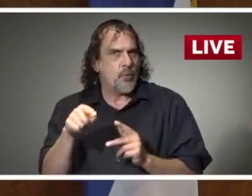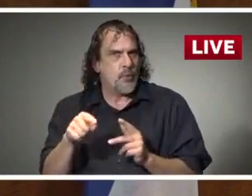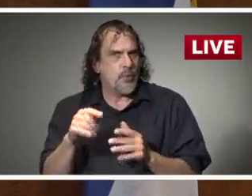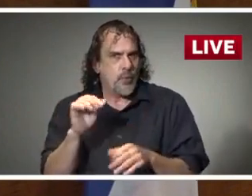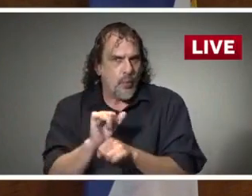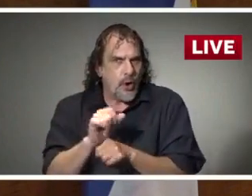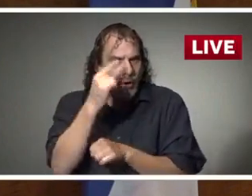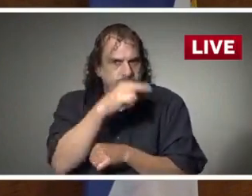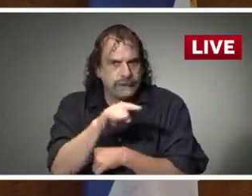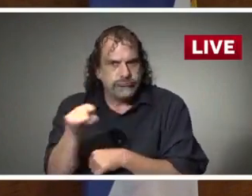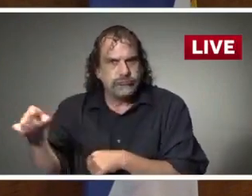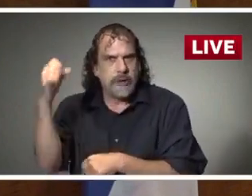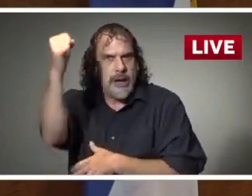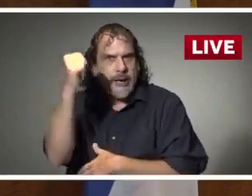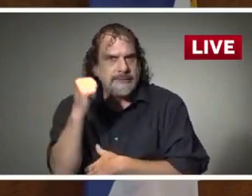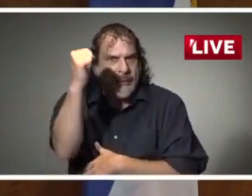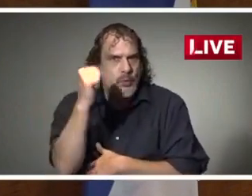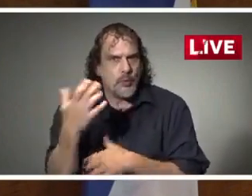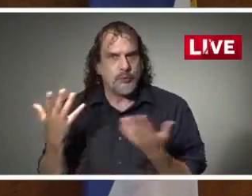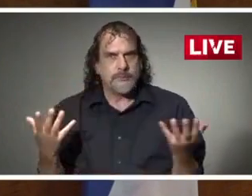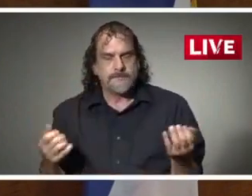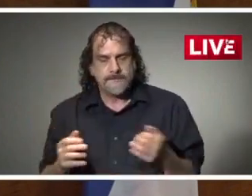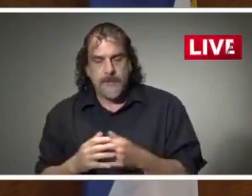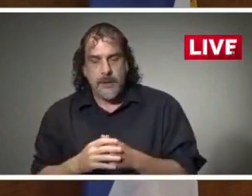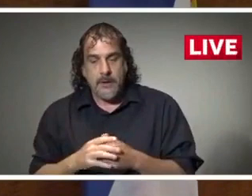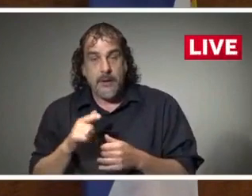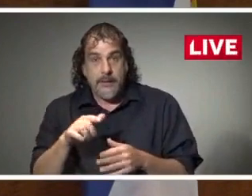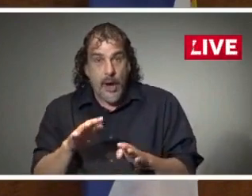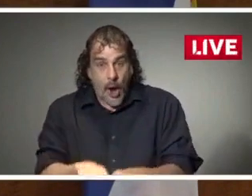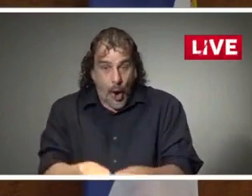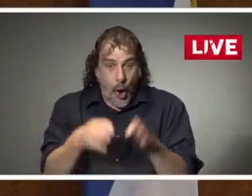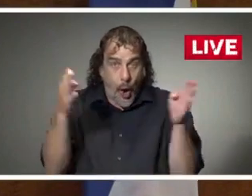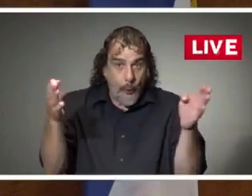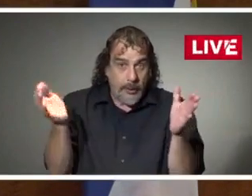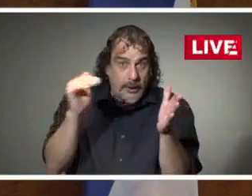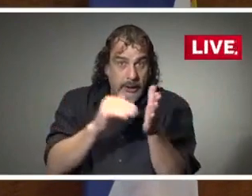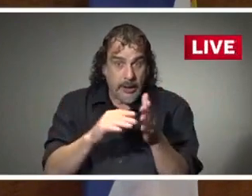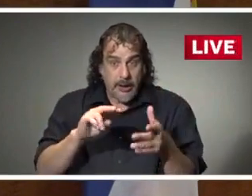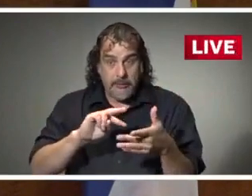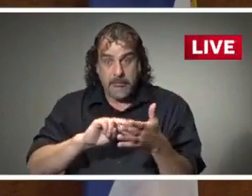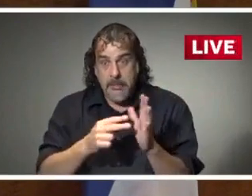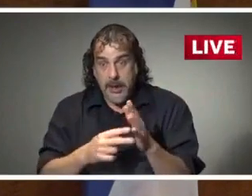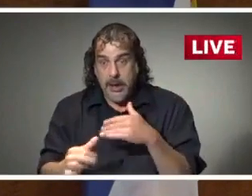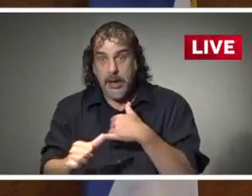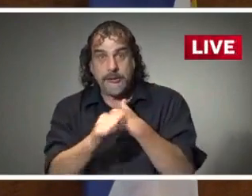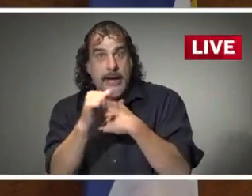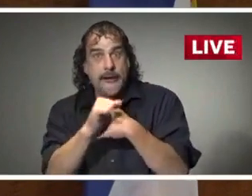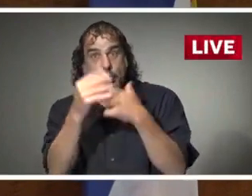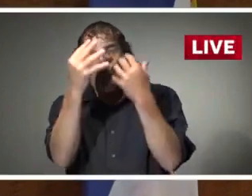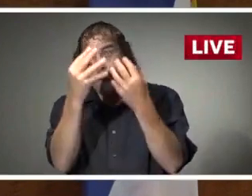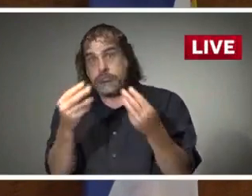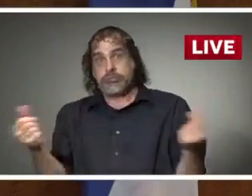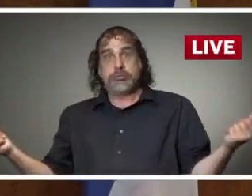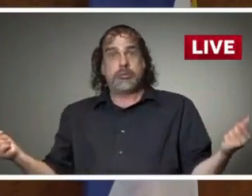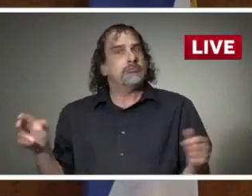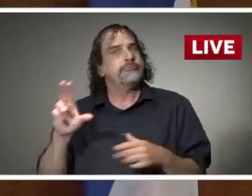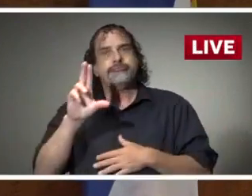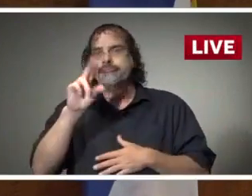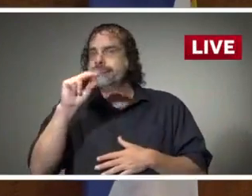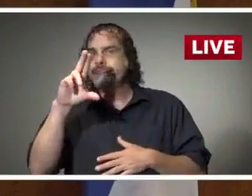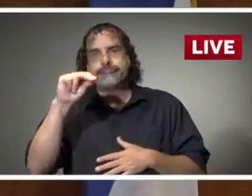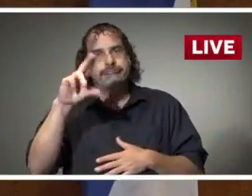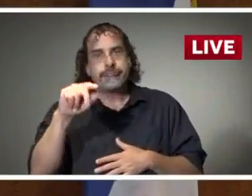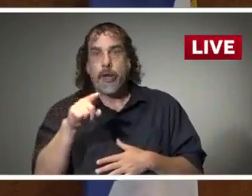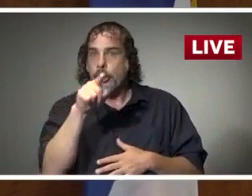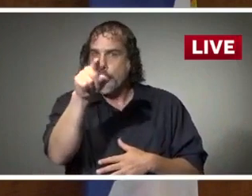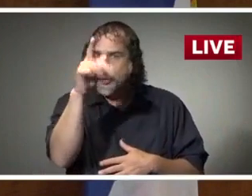None of these reopening efforts mean that the danger is gone. You're smart. You